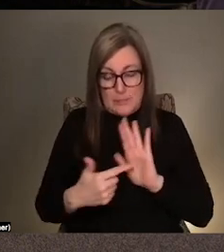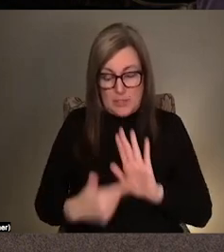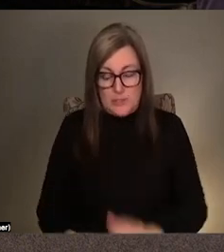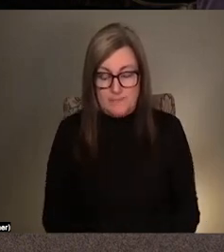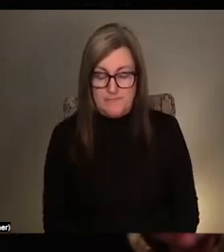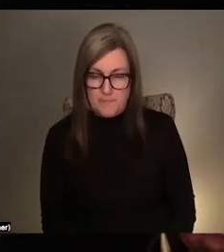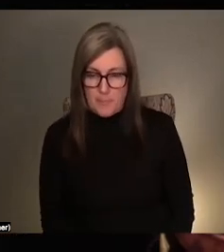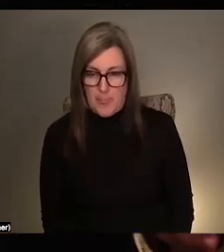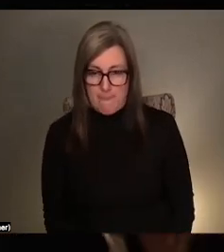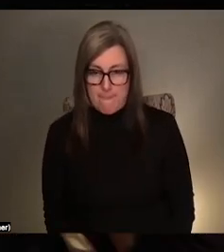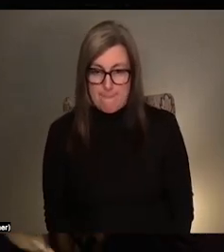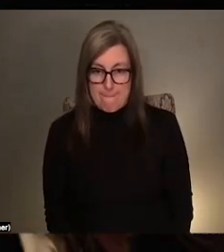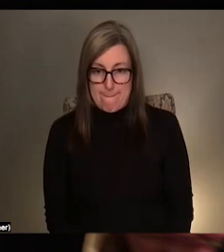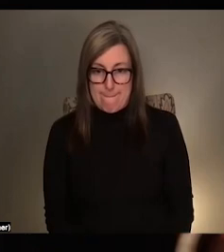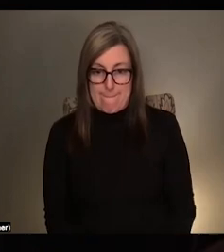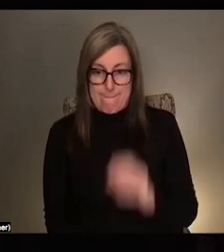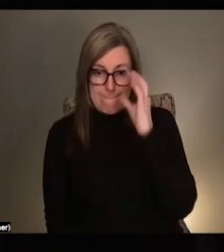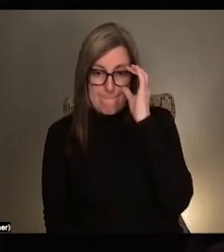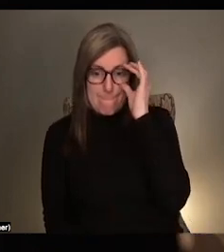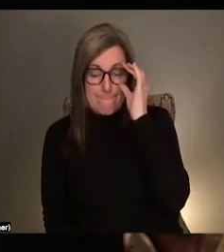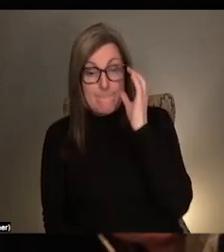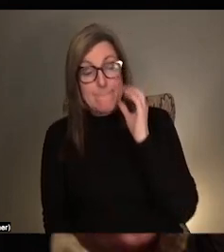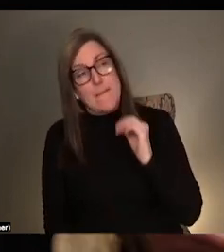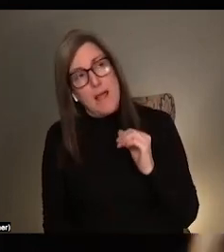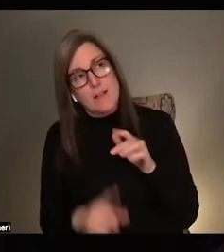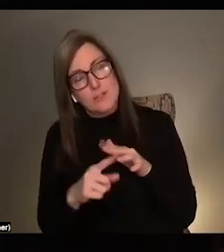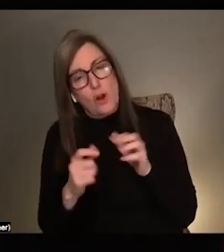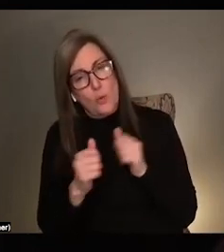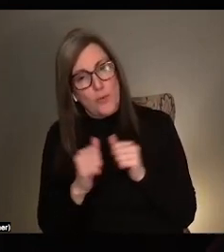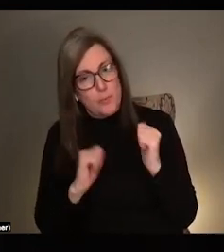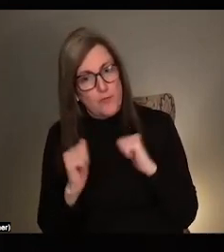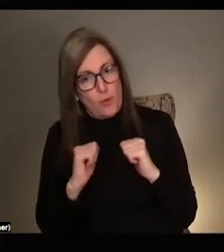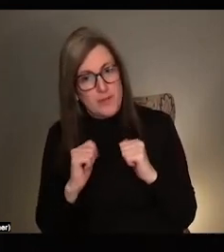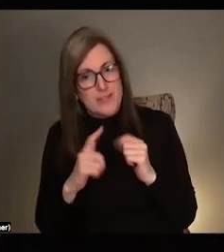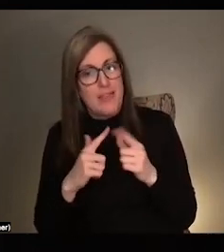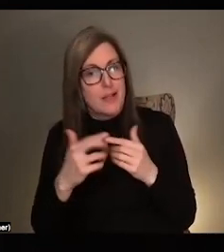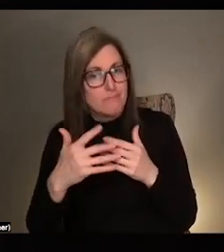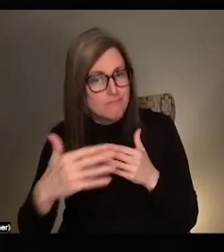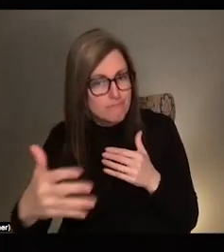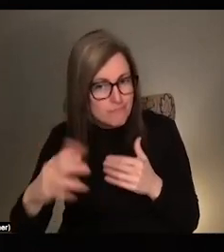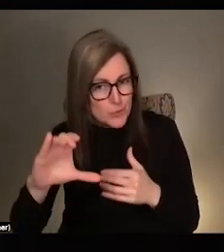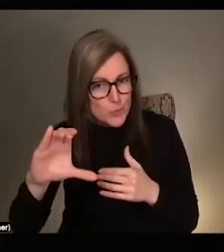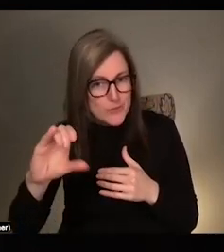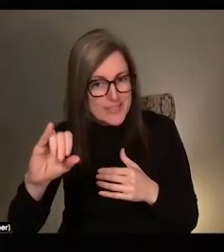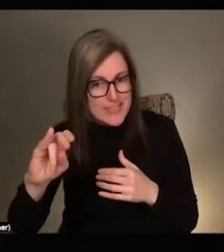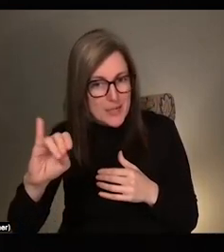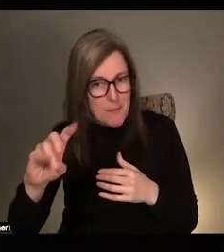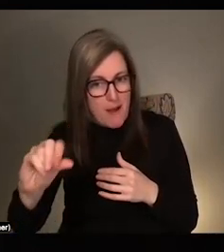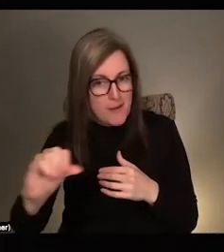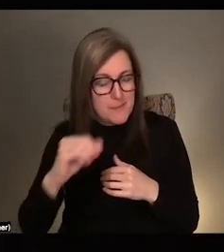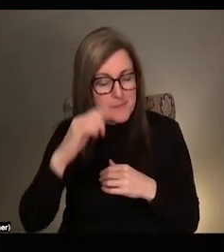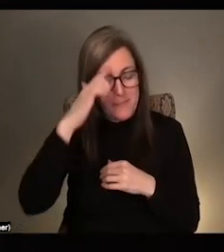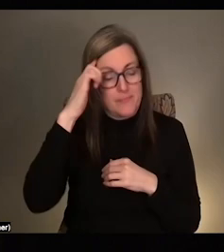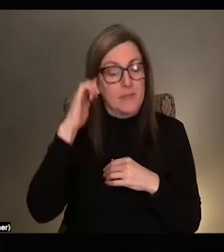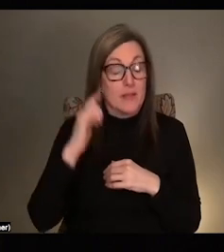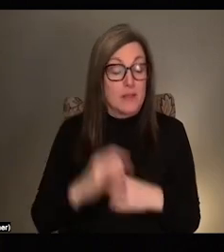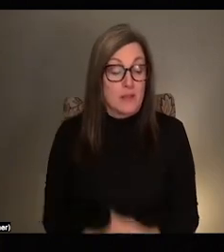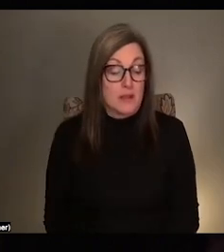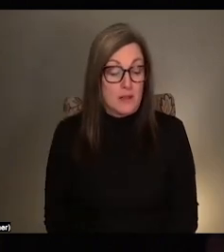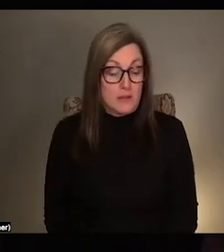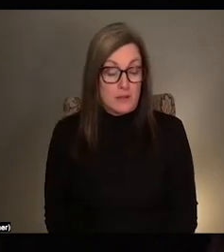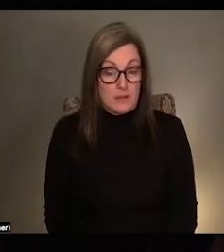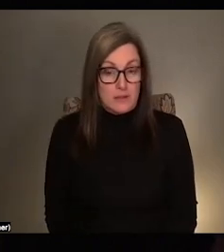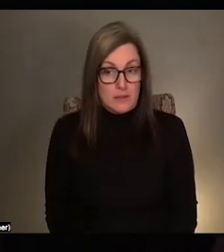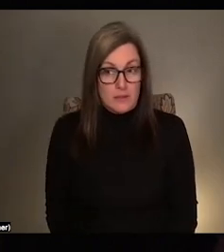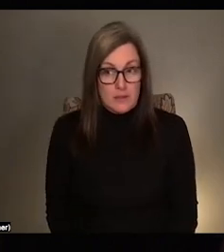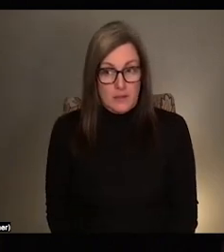I'm going to get to I think I want to start with performance and then I'll like get to cinema or something. You know, I've been